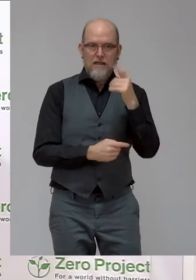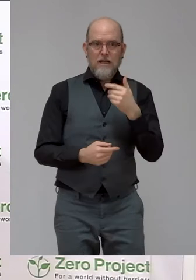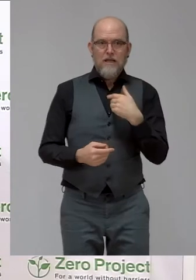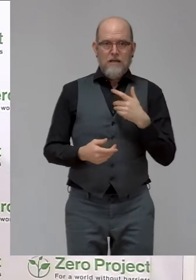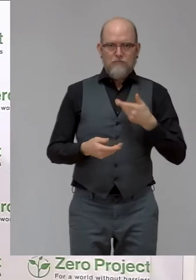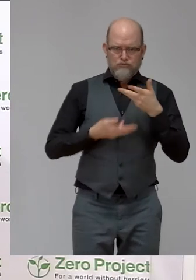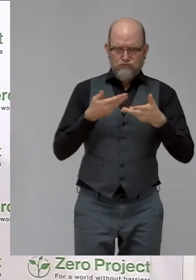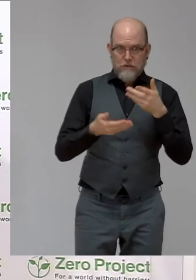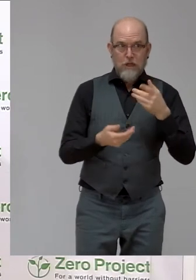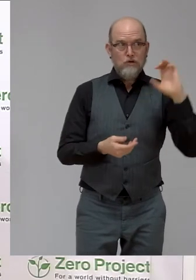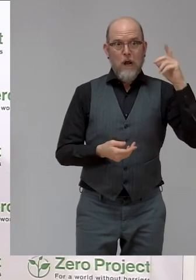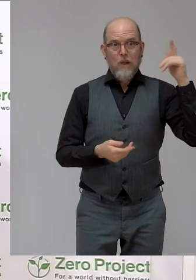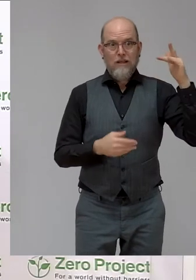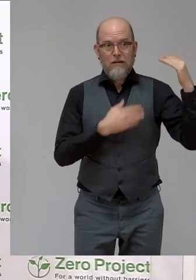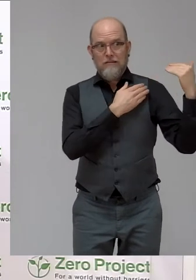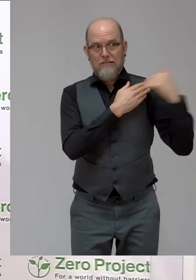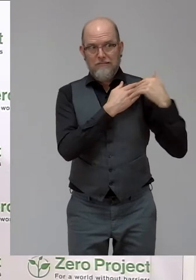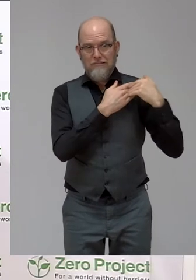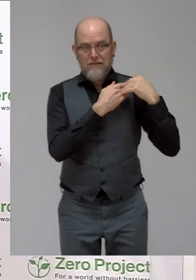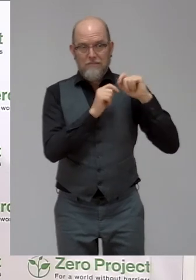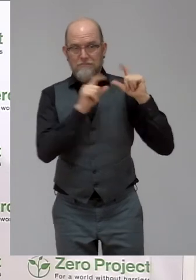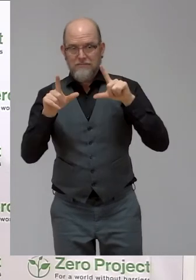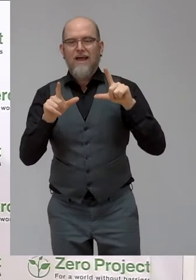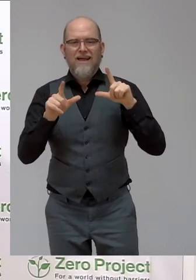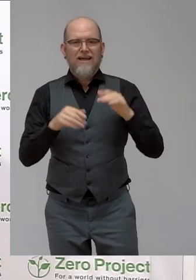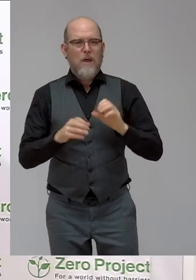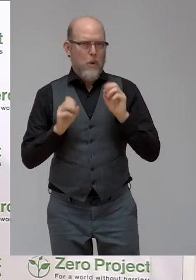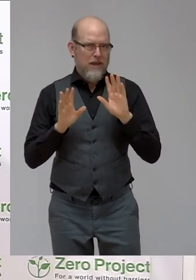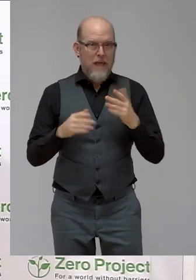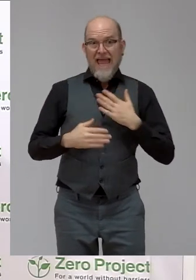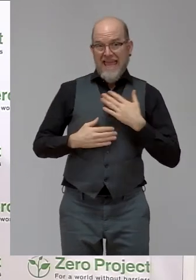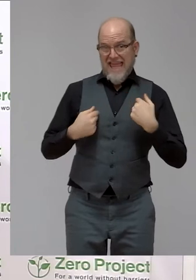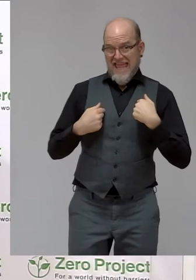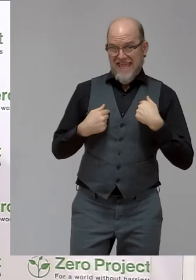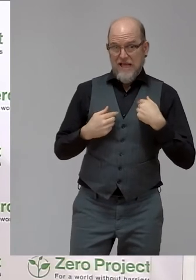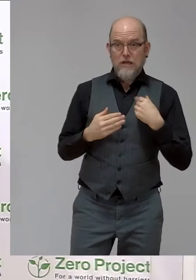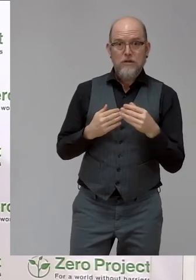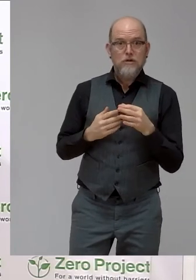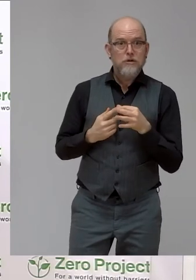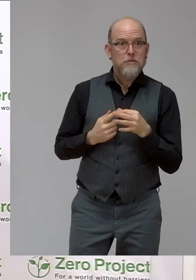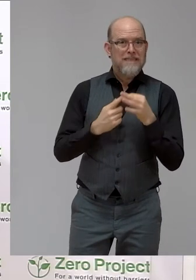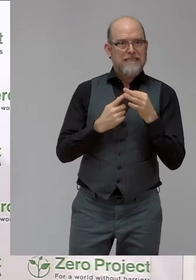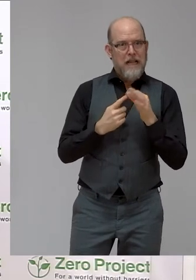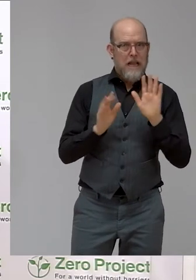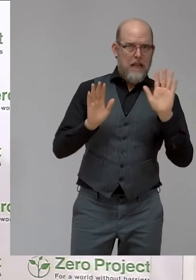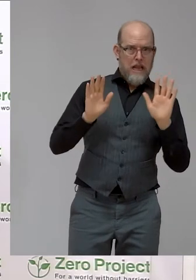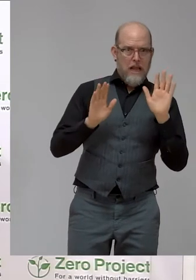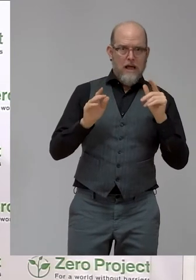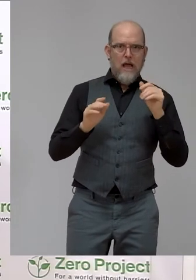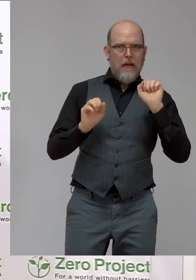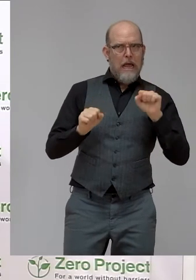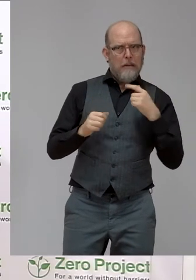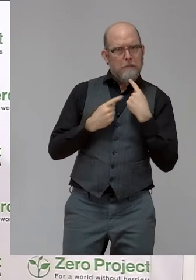I was especially interested in, and maybe also Joe, want me to come in here as well. You mentioned this digital gap